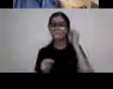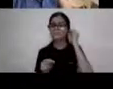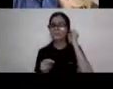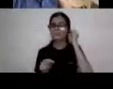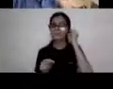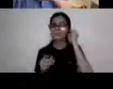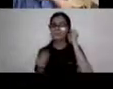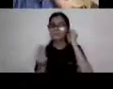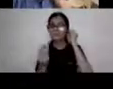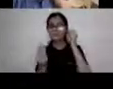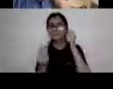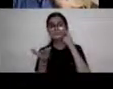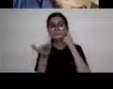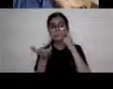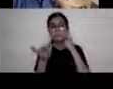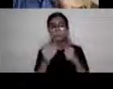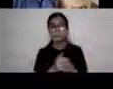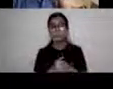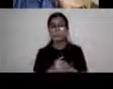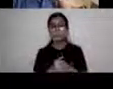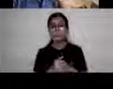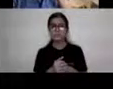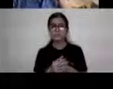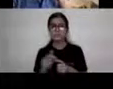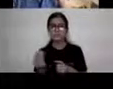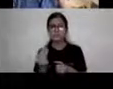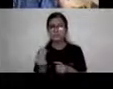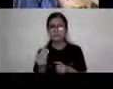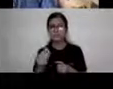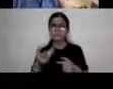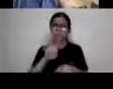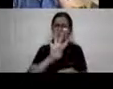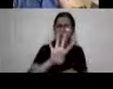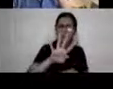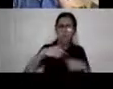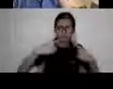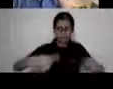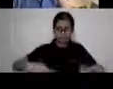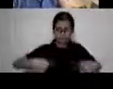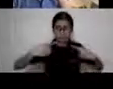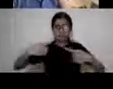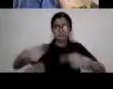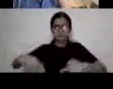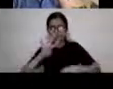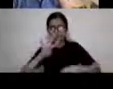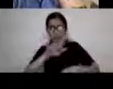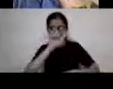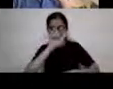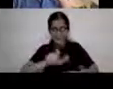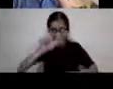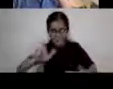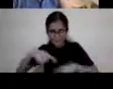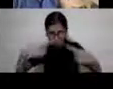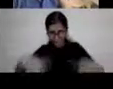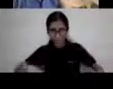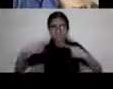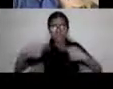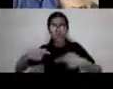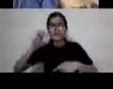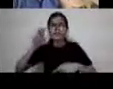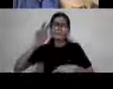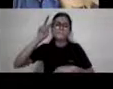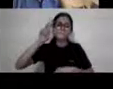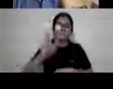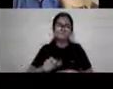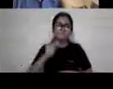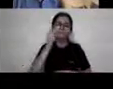There's at least three people and four people using wheelchairs, a man walking with a dog,